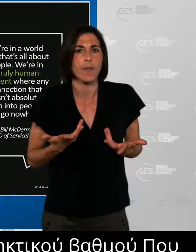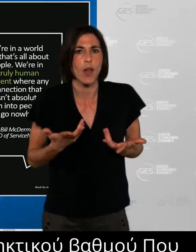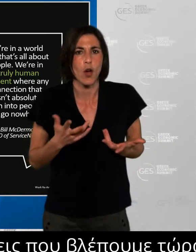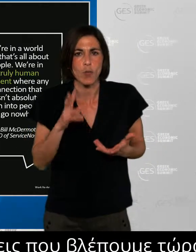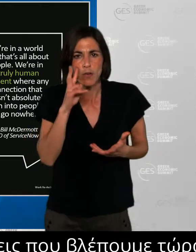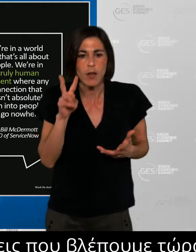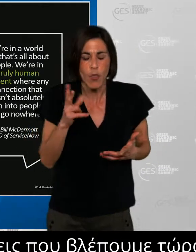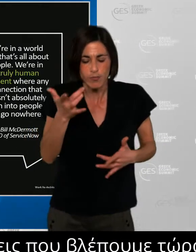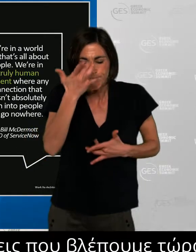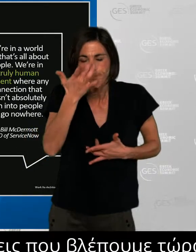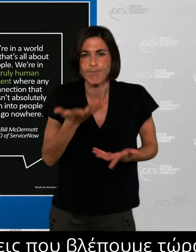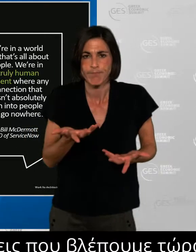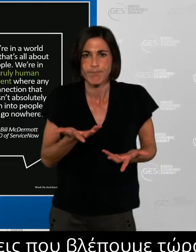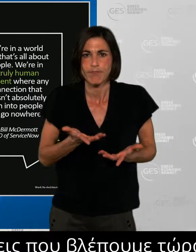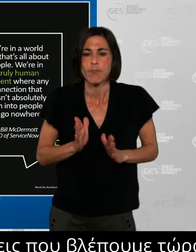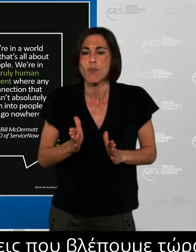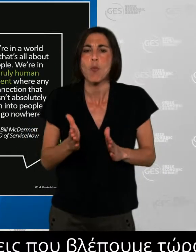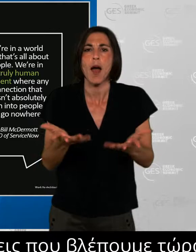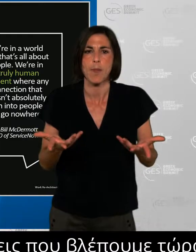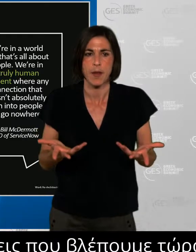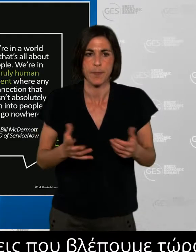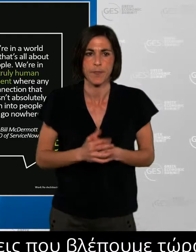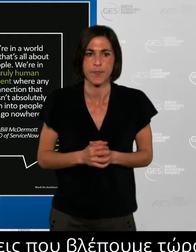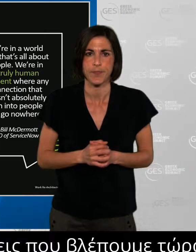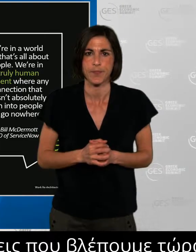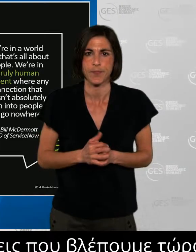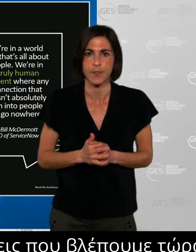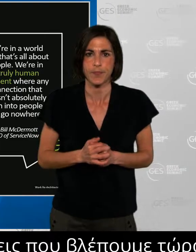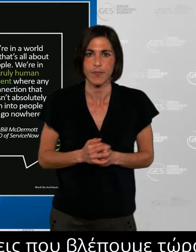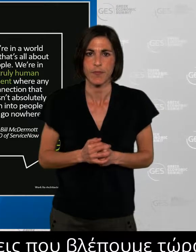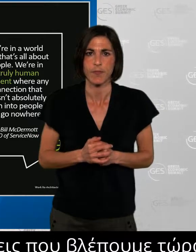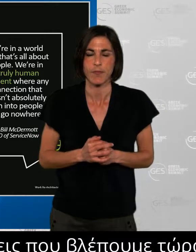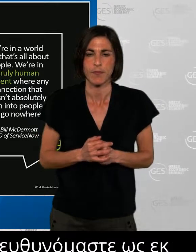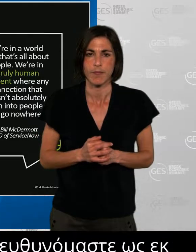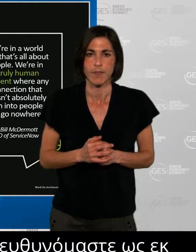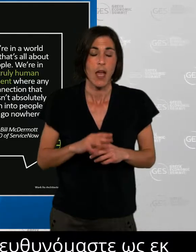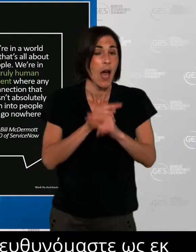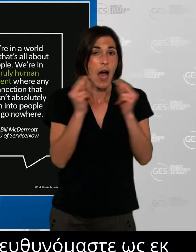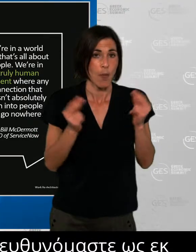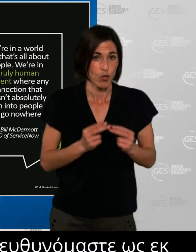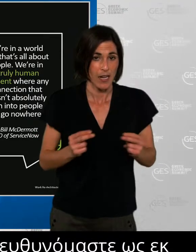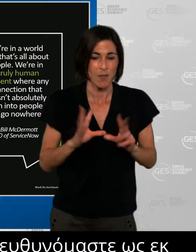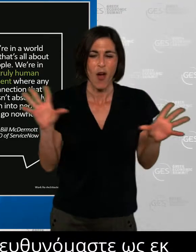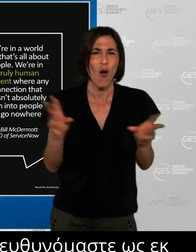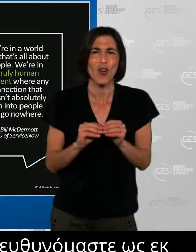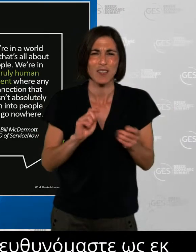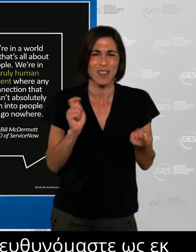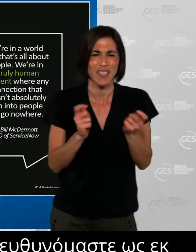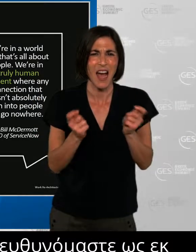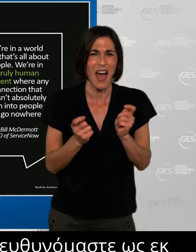And so part of those trends involve that we're seeing